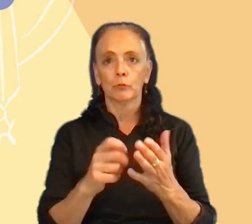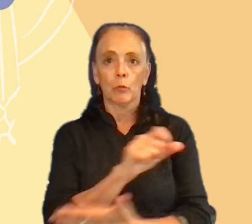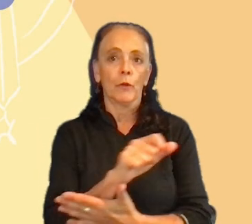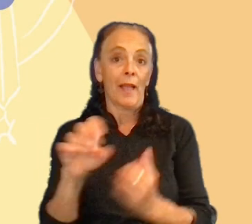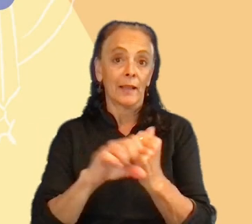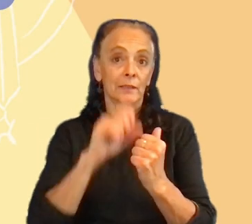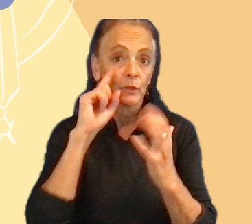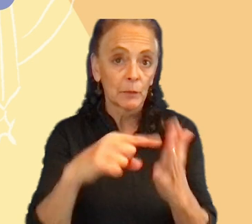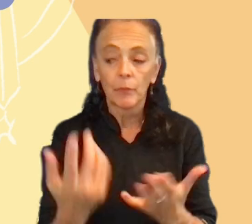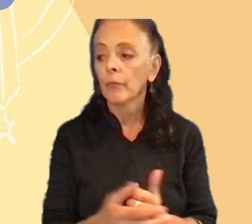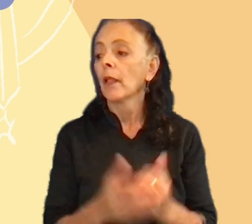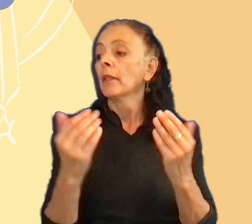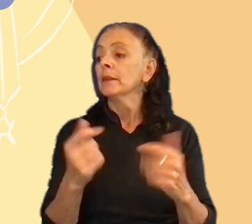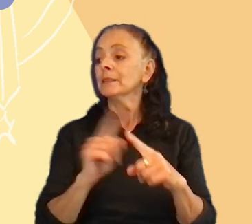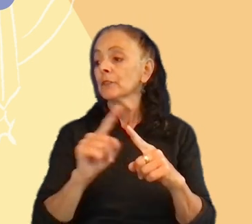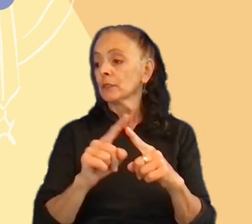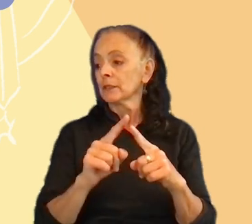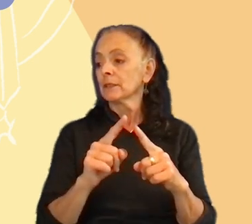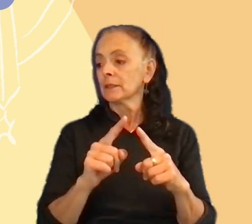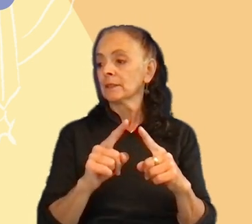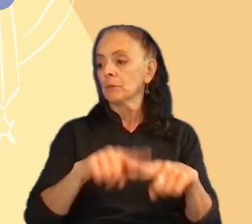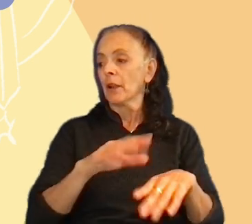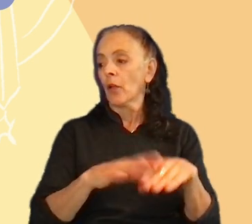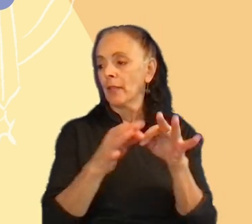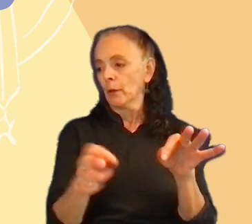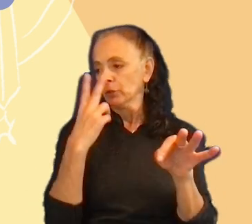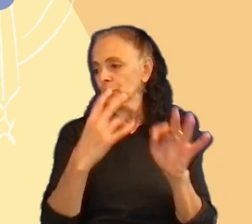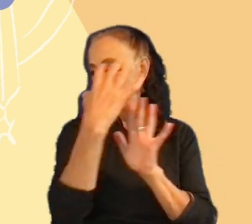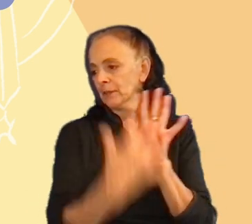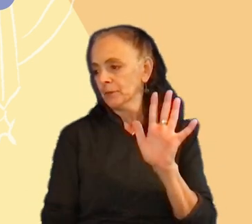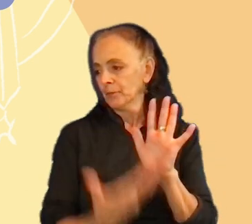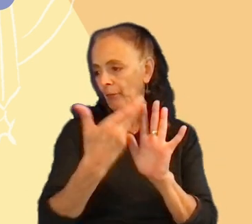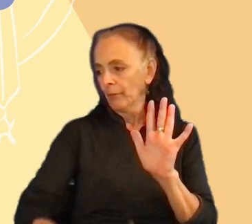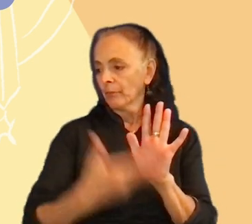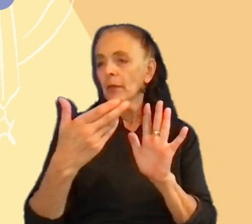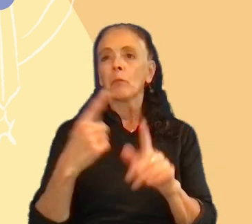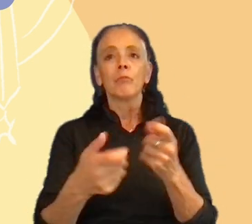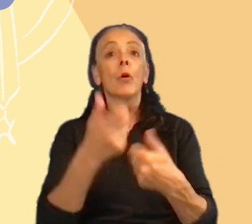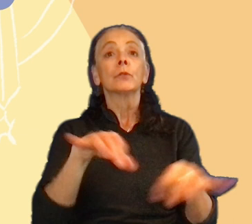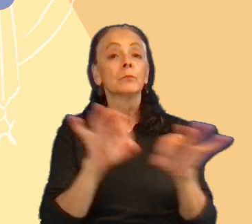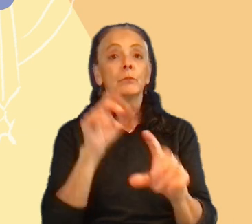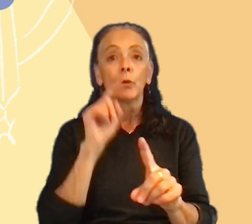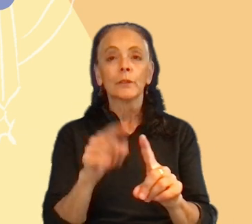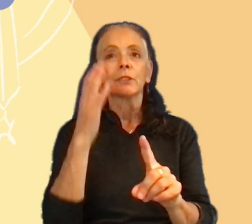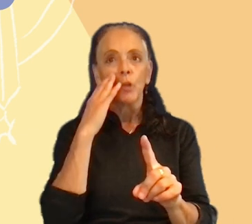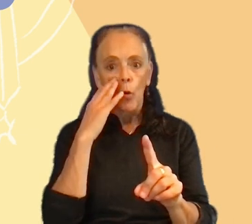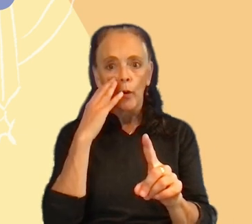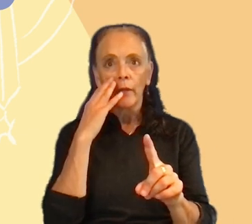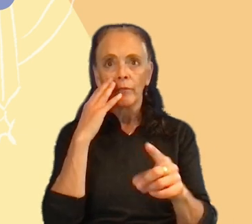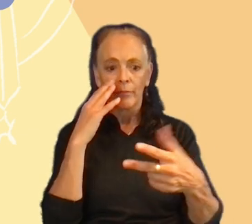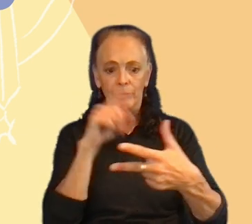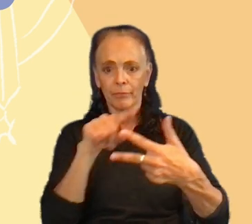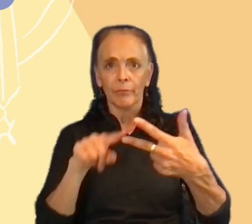And the difference is based on languages. I have them on this slide. But the most important part is that knowing this difference was very